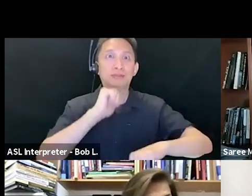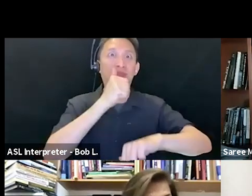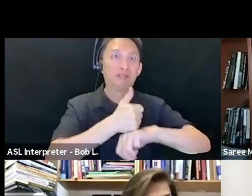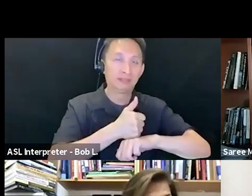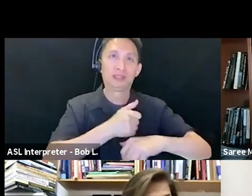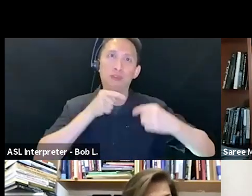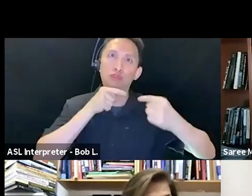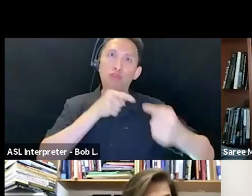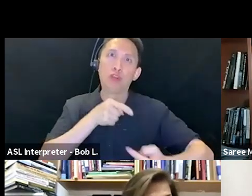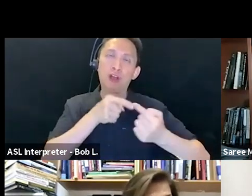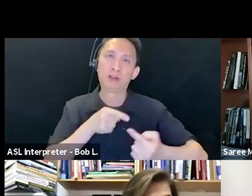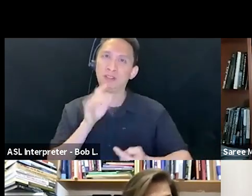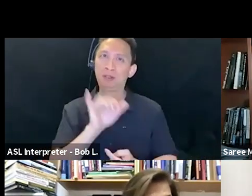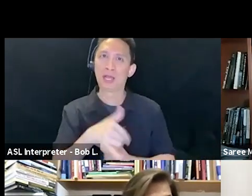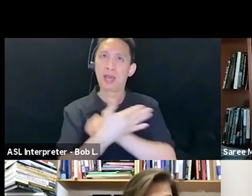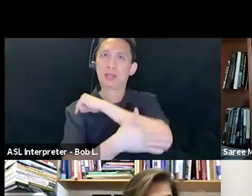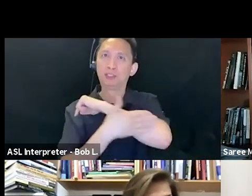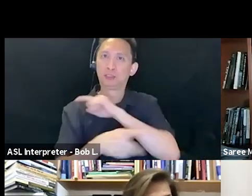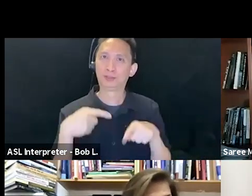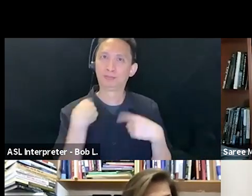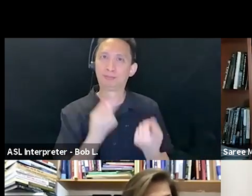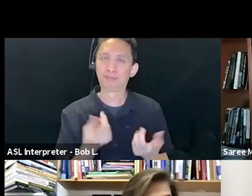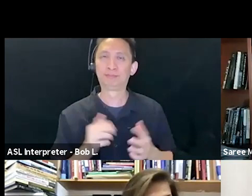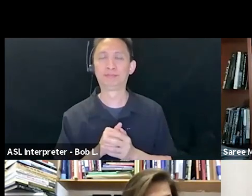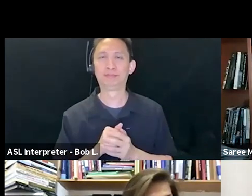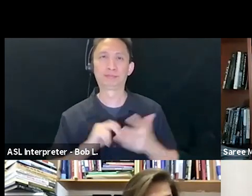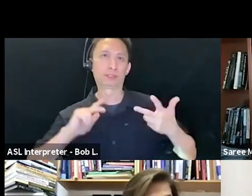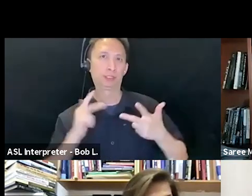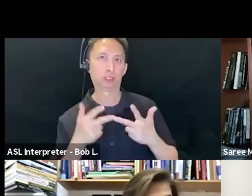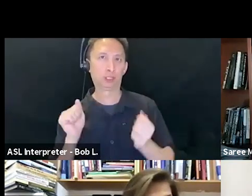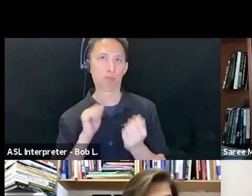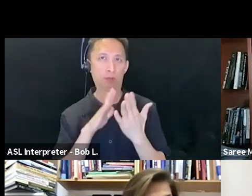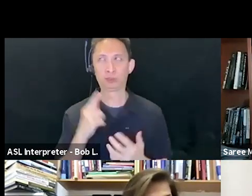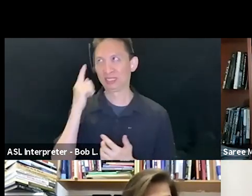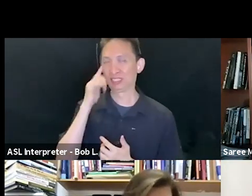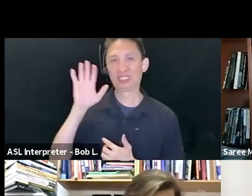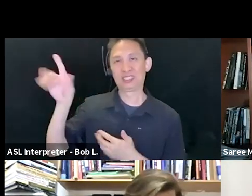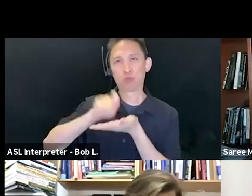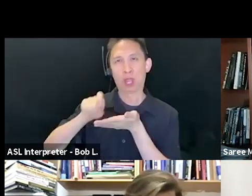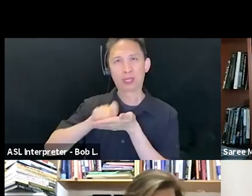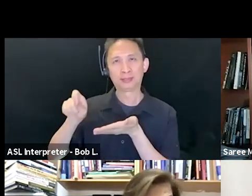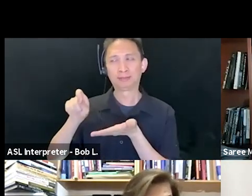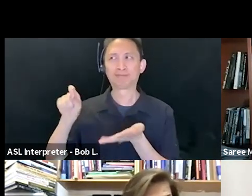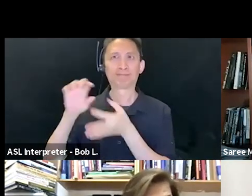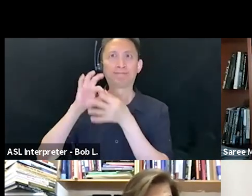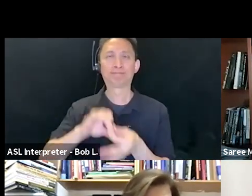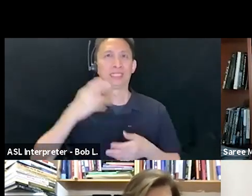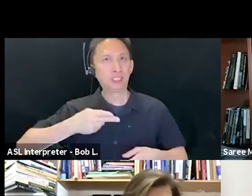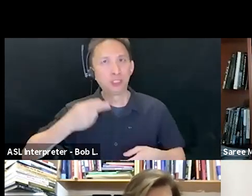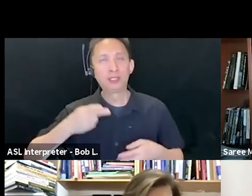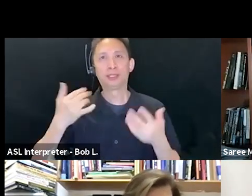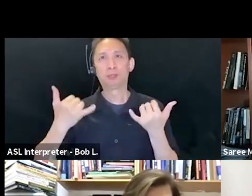struggles. A third approach is to consider what Said's writings have to say about Palestine, its history, present and